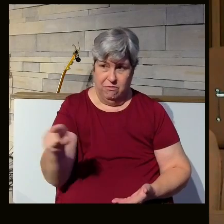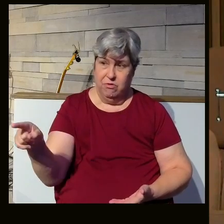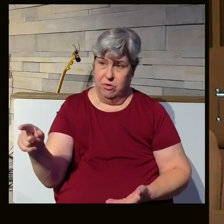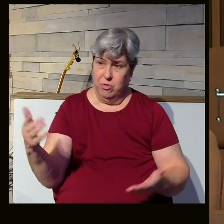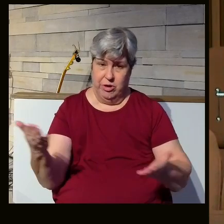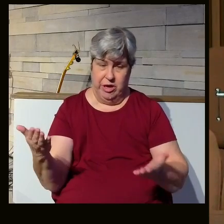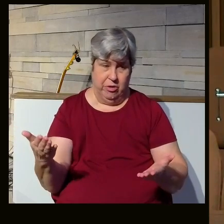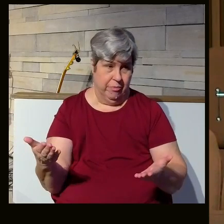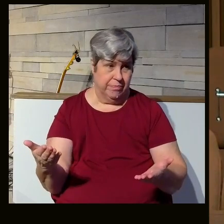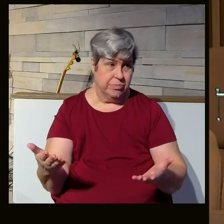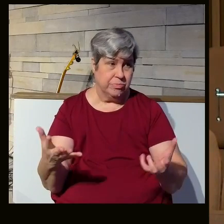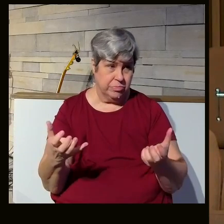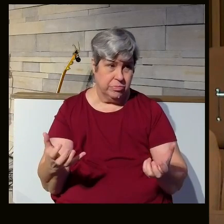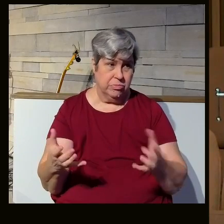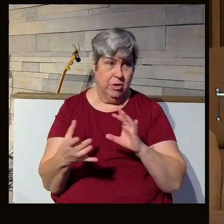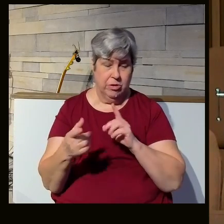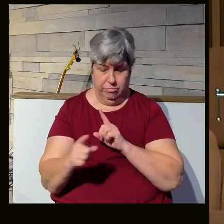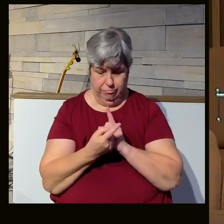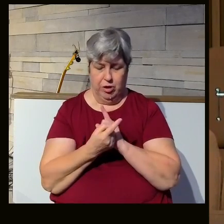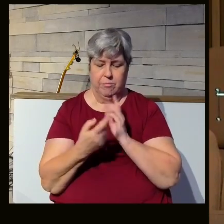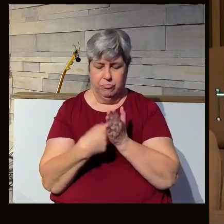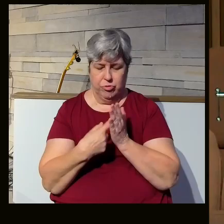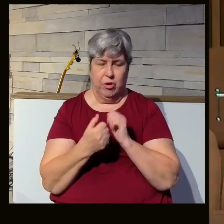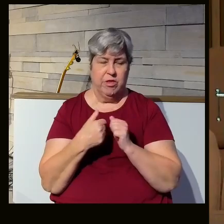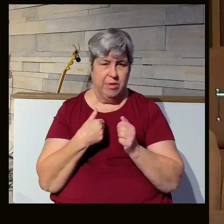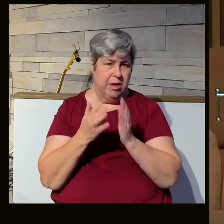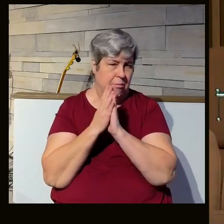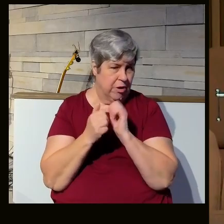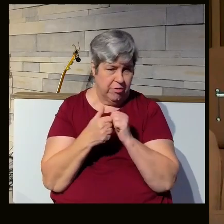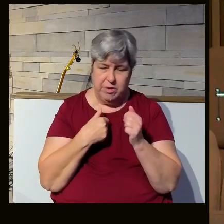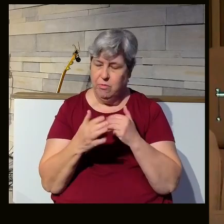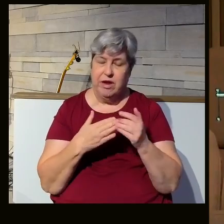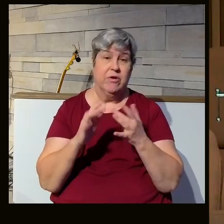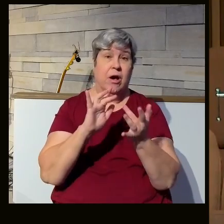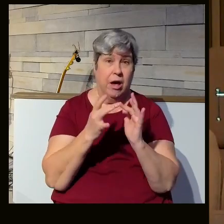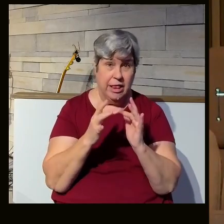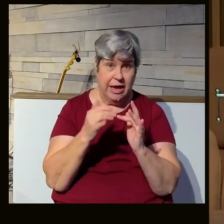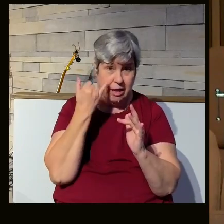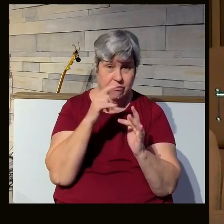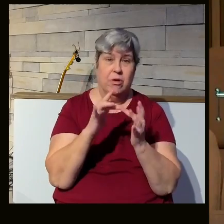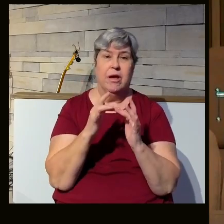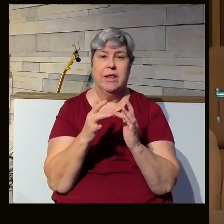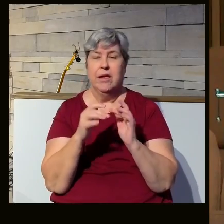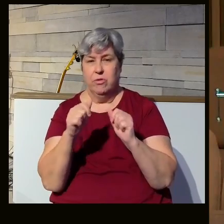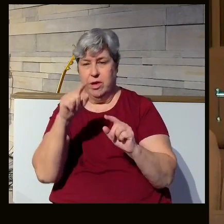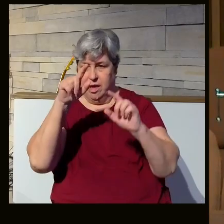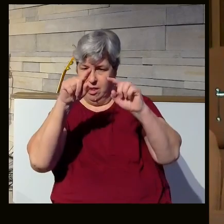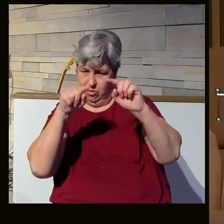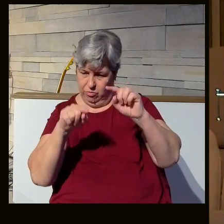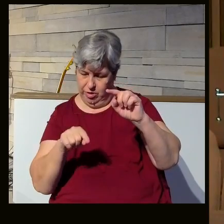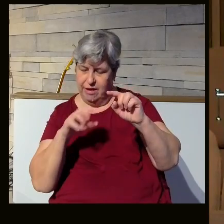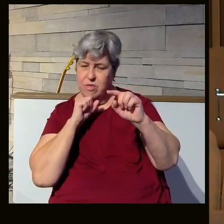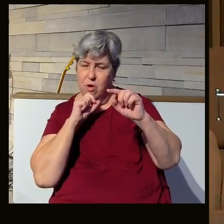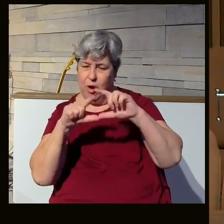who are here in the room that would like to speak with me, pray with me. Online, if you're online, you can scroll down